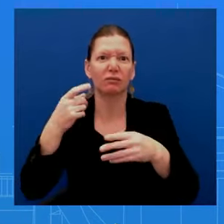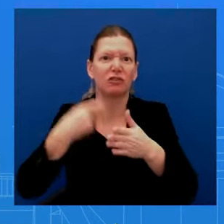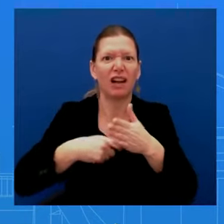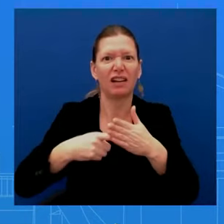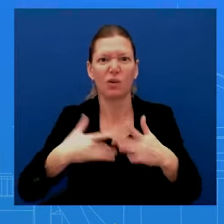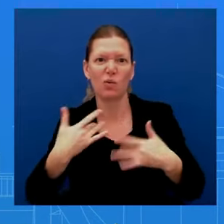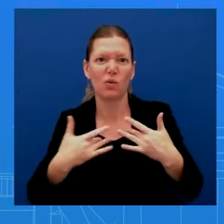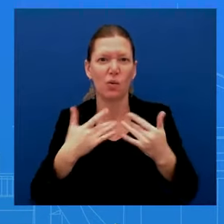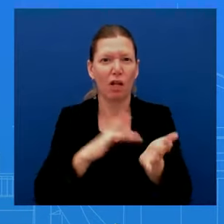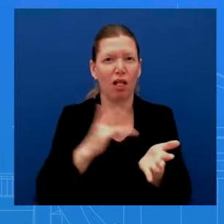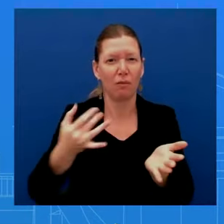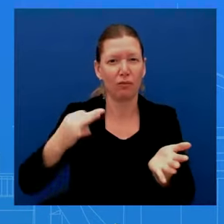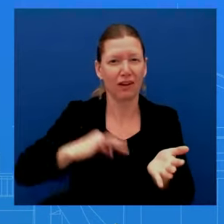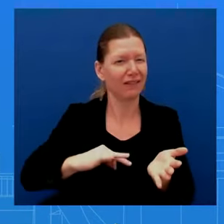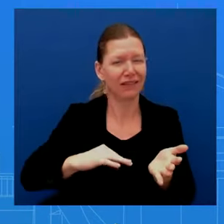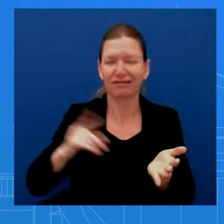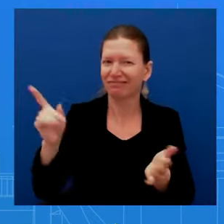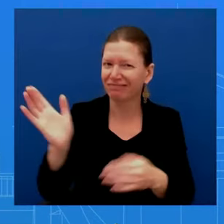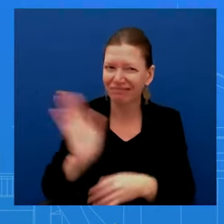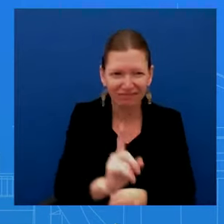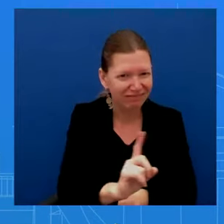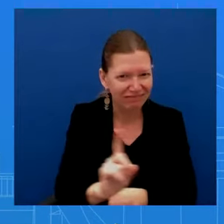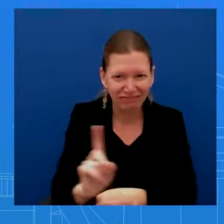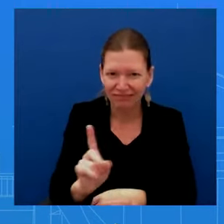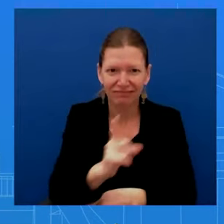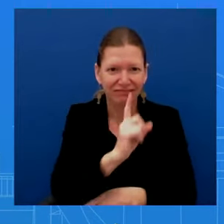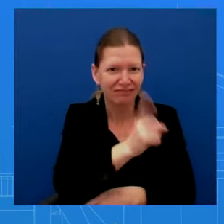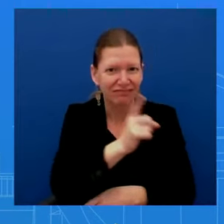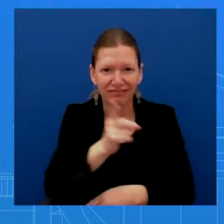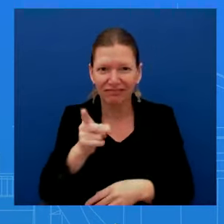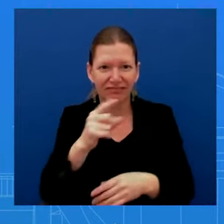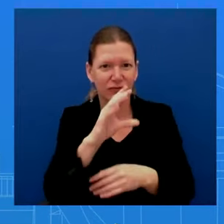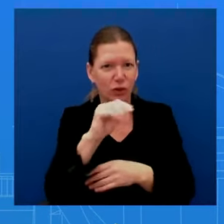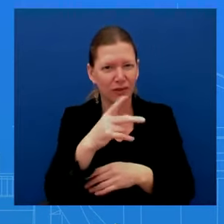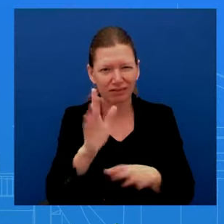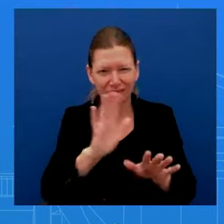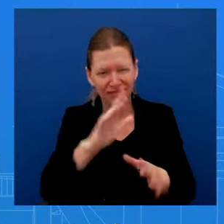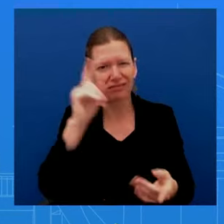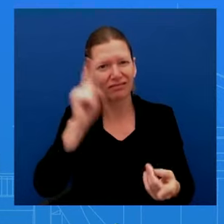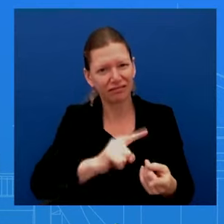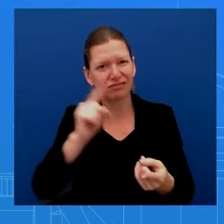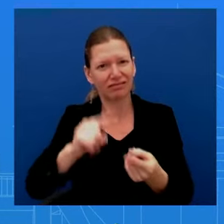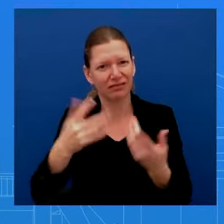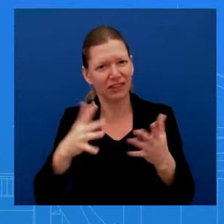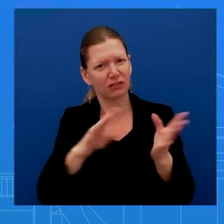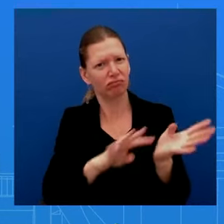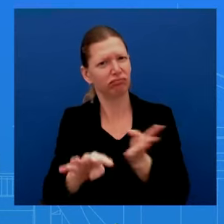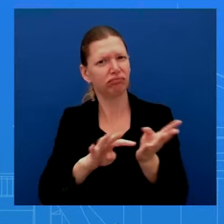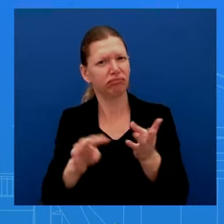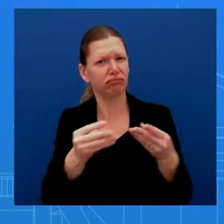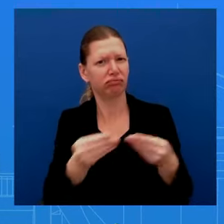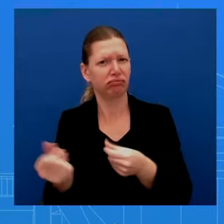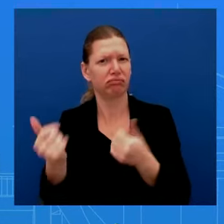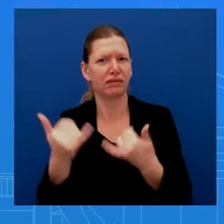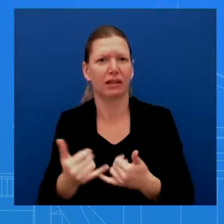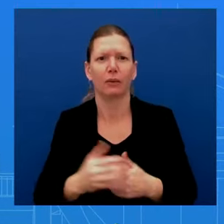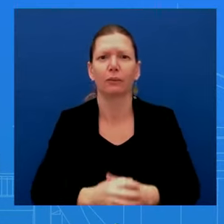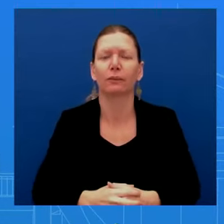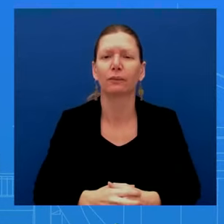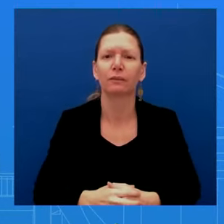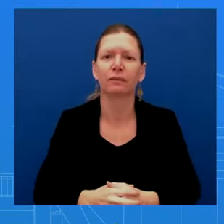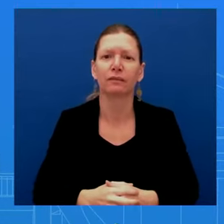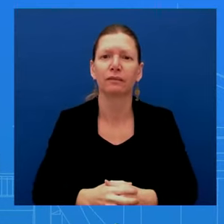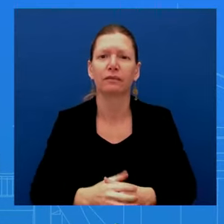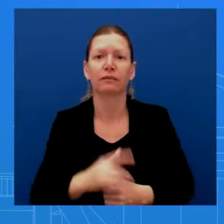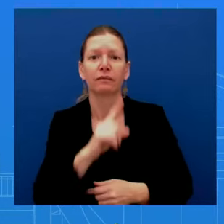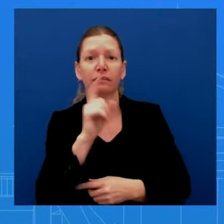frame, when President Biden came into office, real wages are down 2.5 percent. So, people are feeling that pain a little bit. Ms. Actually, let me just